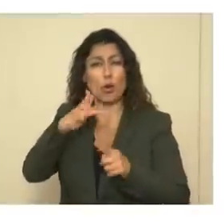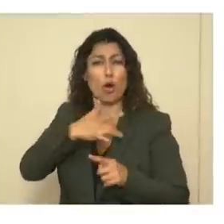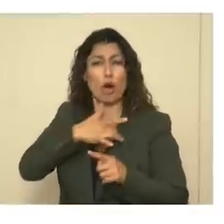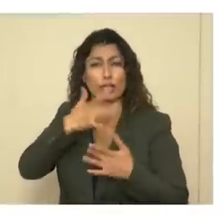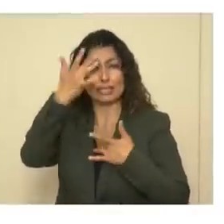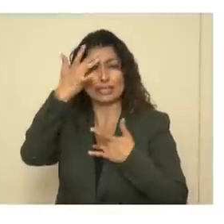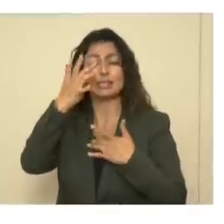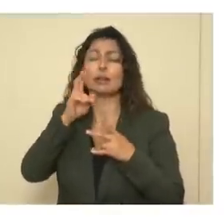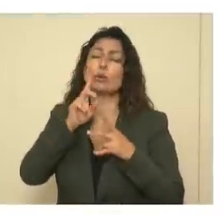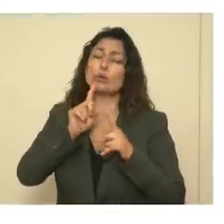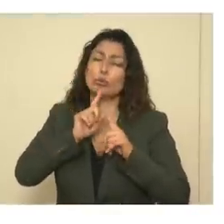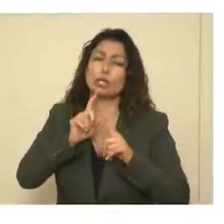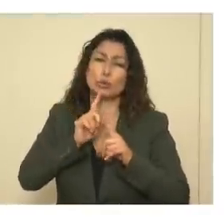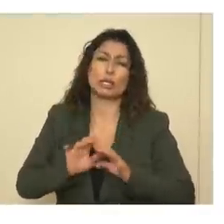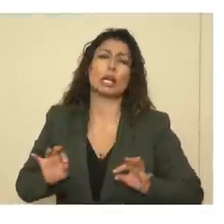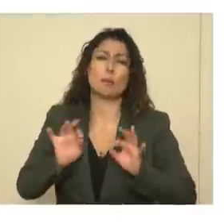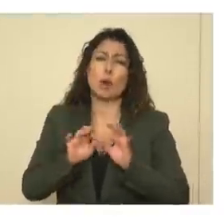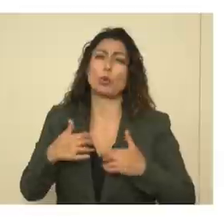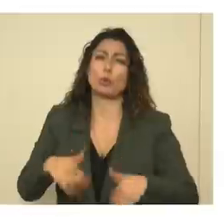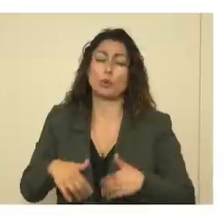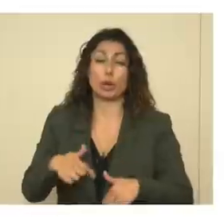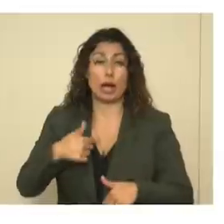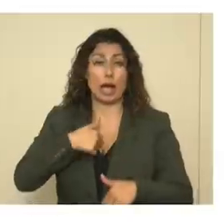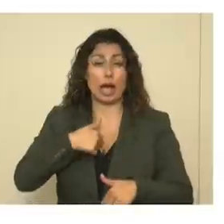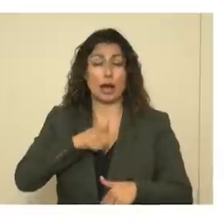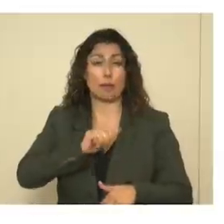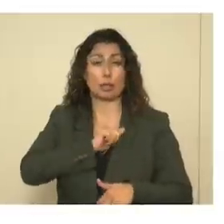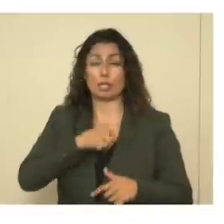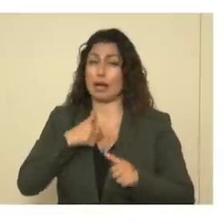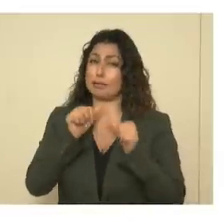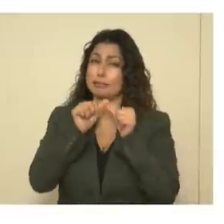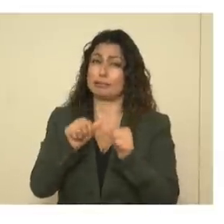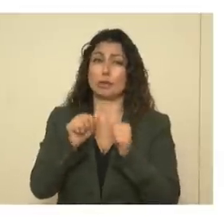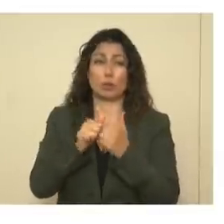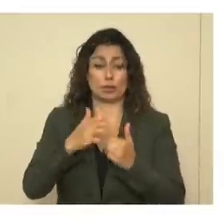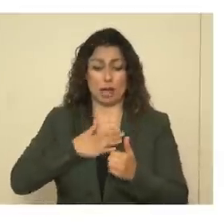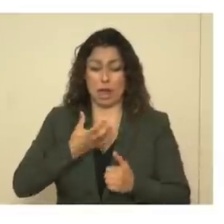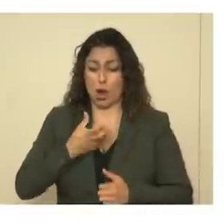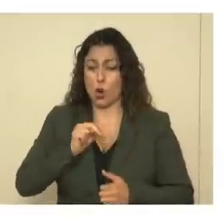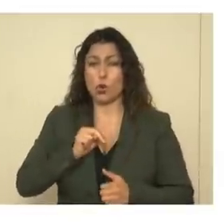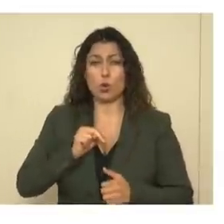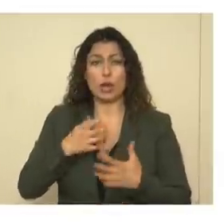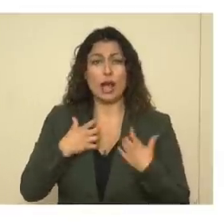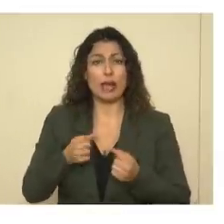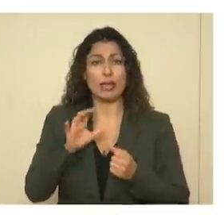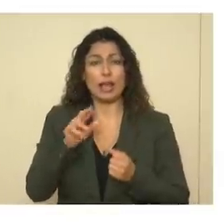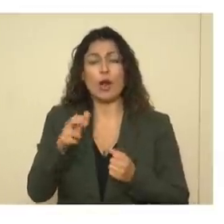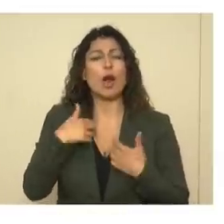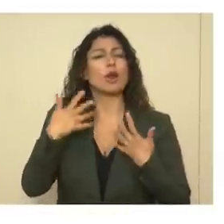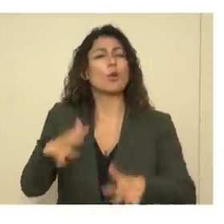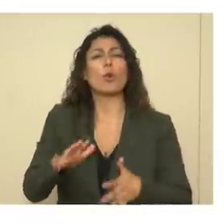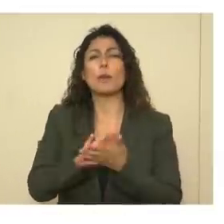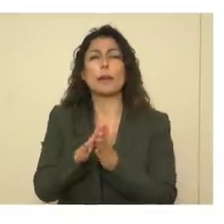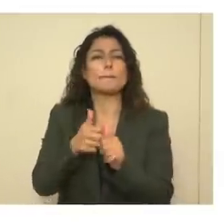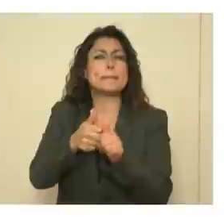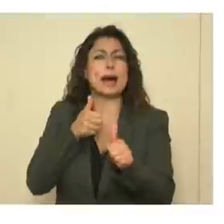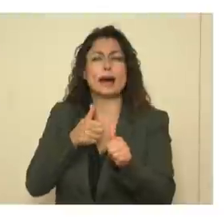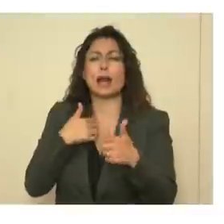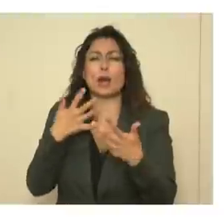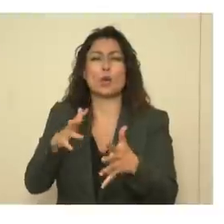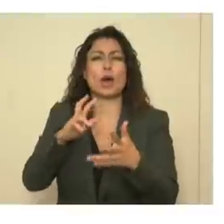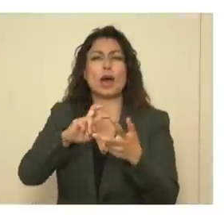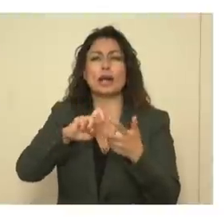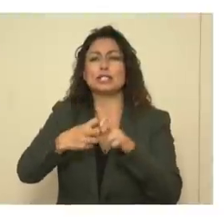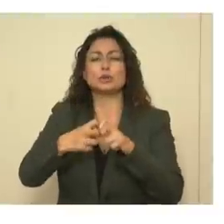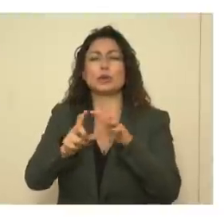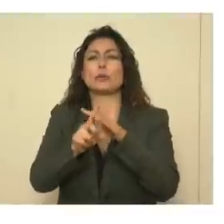Very, very important. And I know personally I am proceeding with my health care because I don't want to get behind or have issues that might